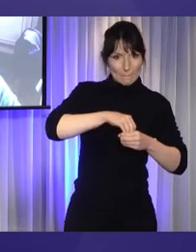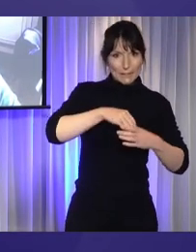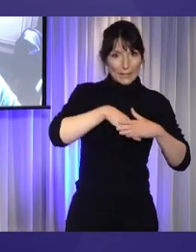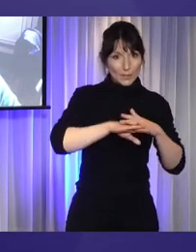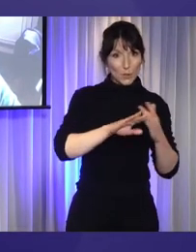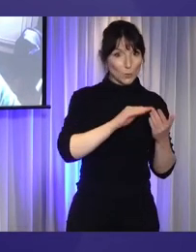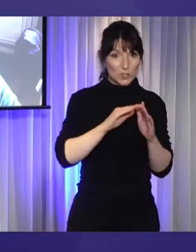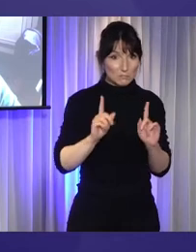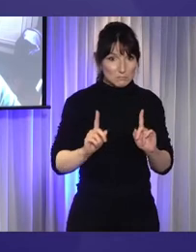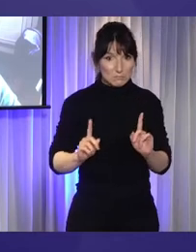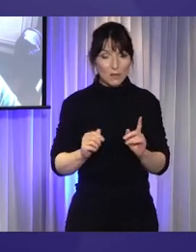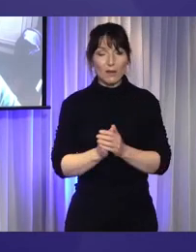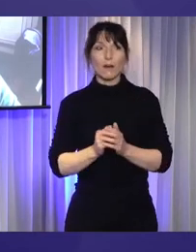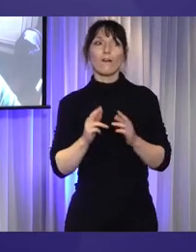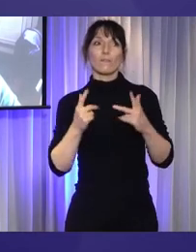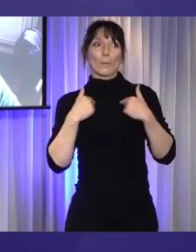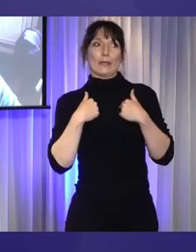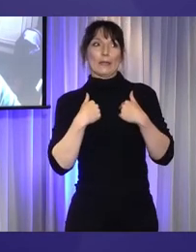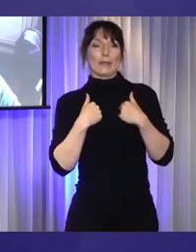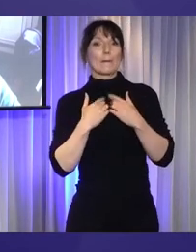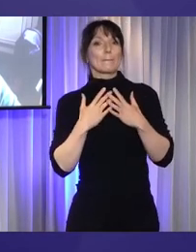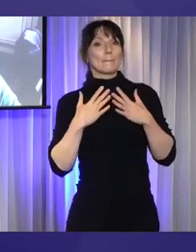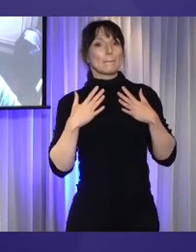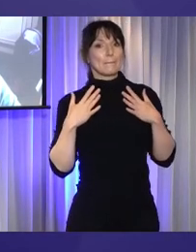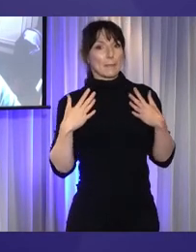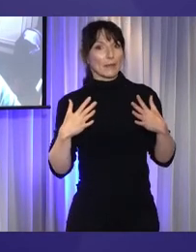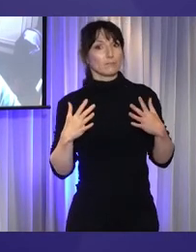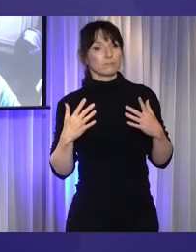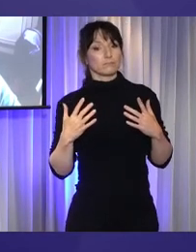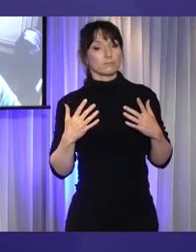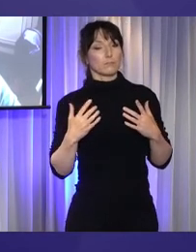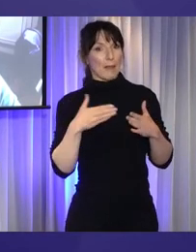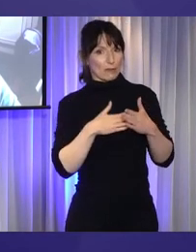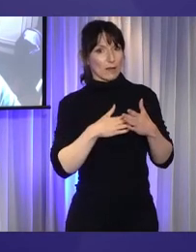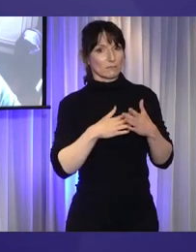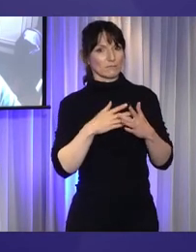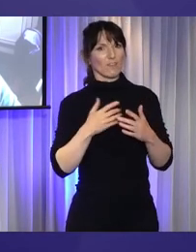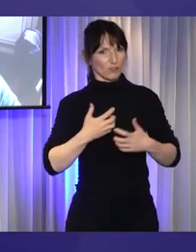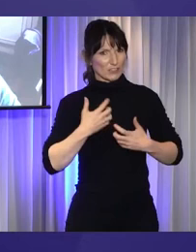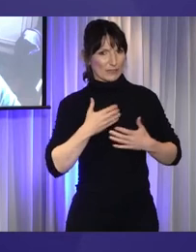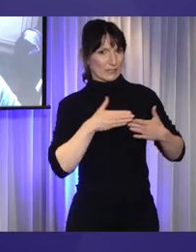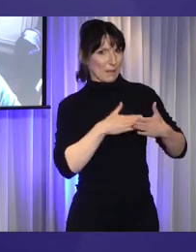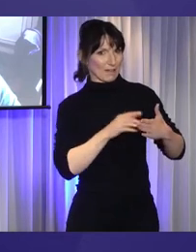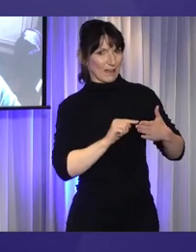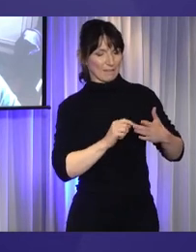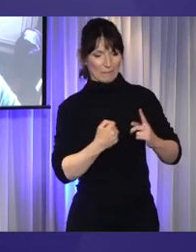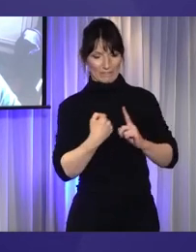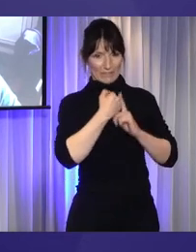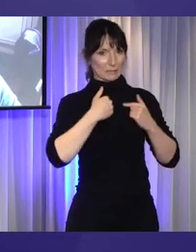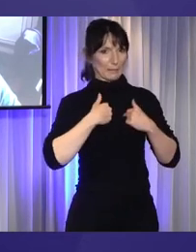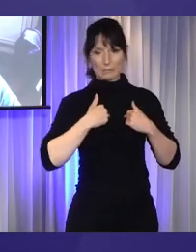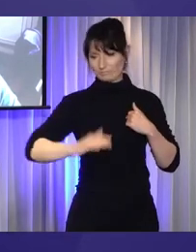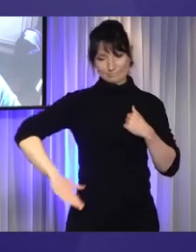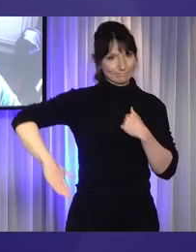For me, a huge and frustrating barrier that has affected my whole life